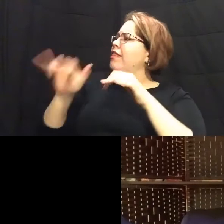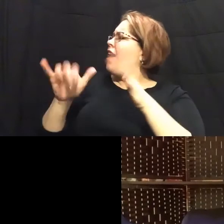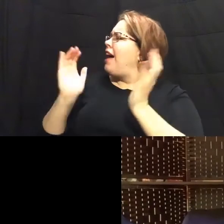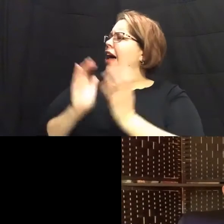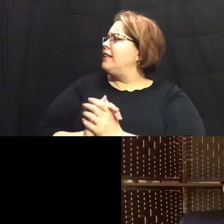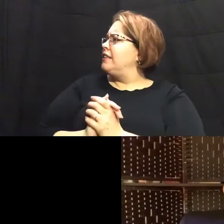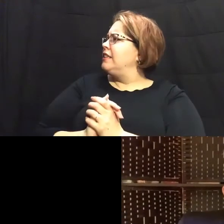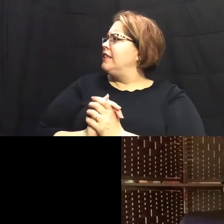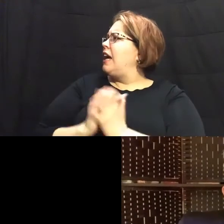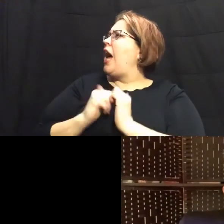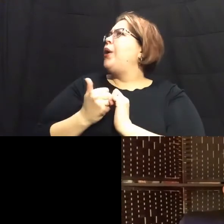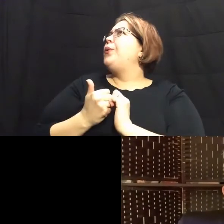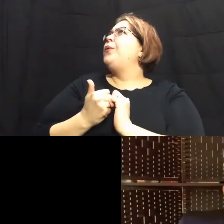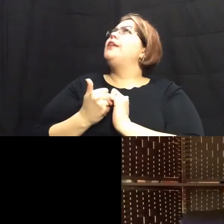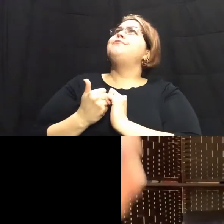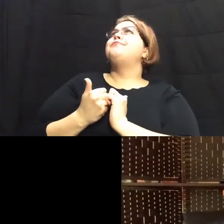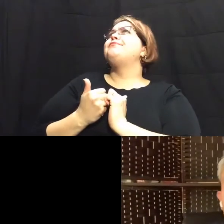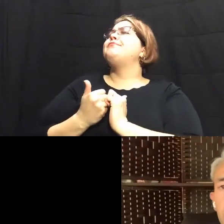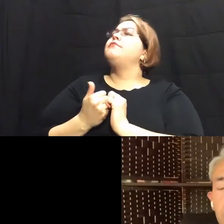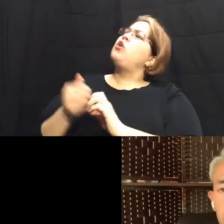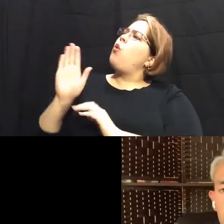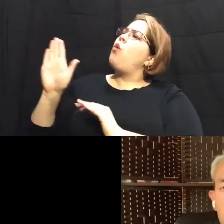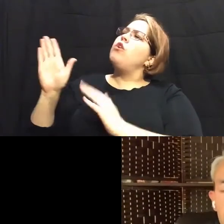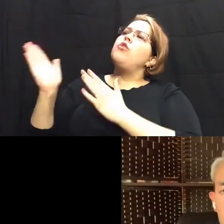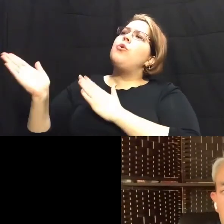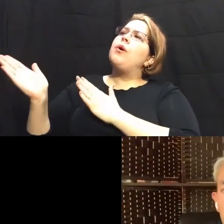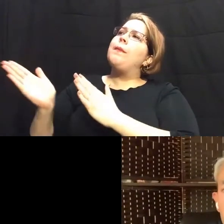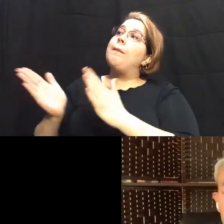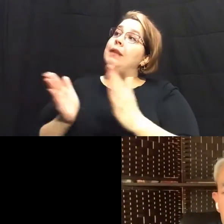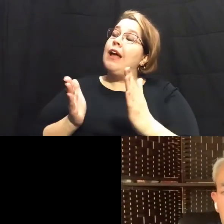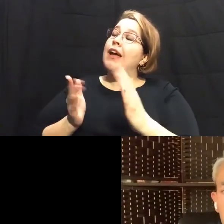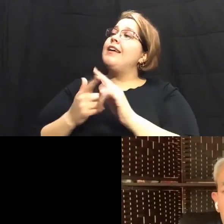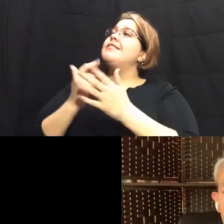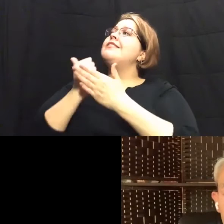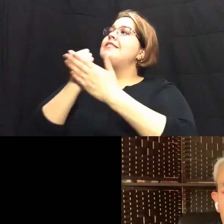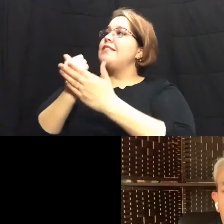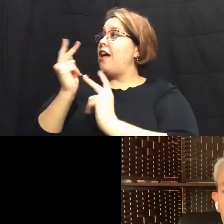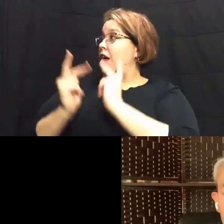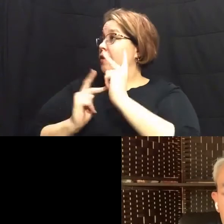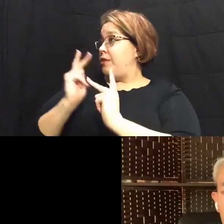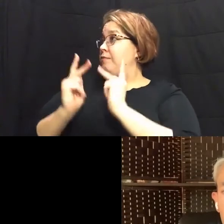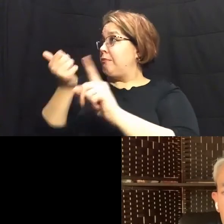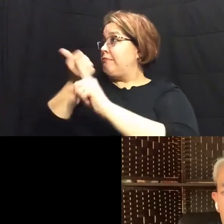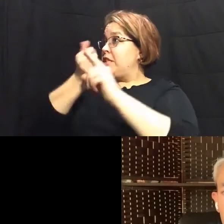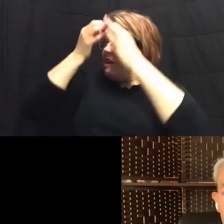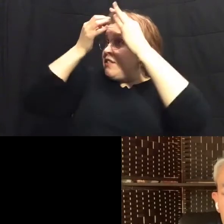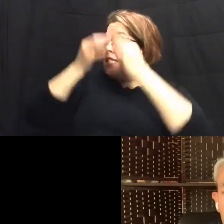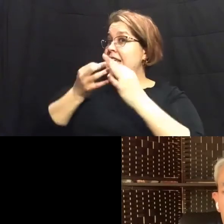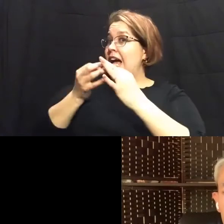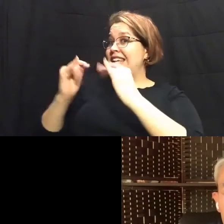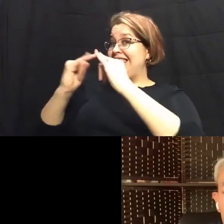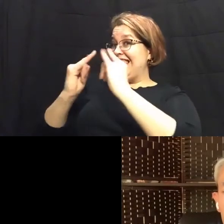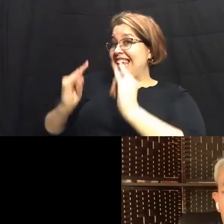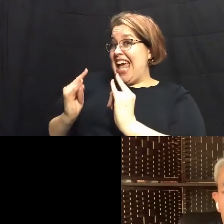what what are your plans to um help those people who have decided that the camp a campus